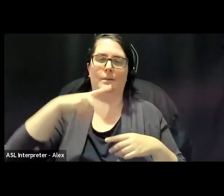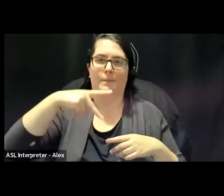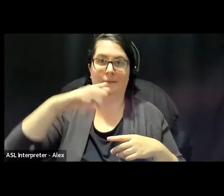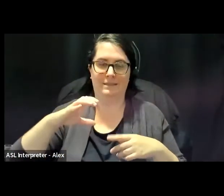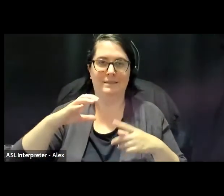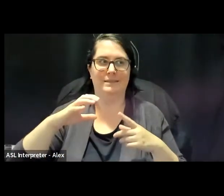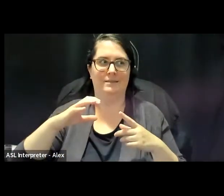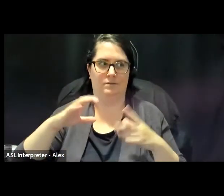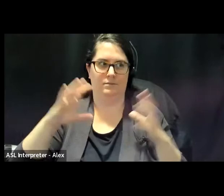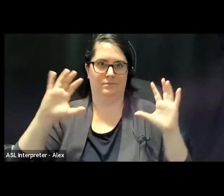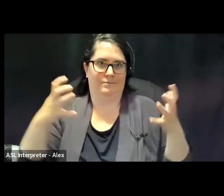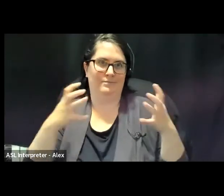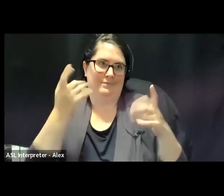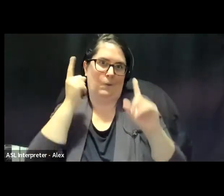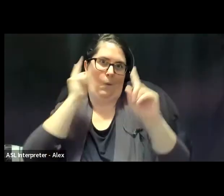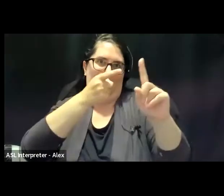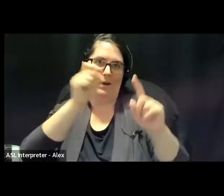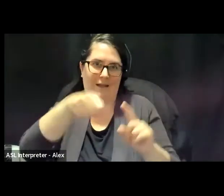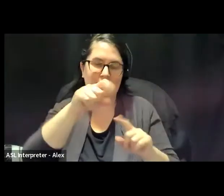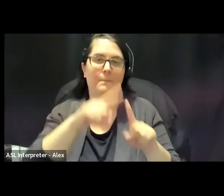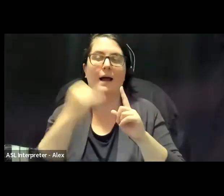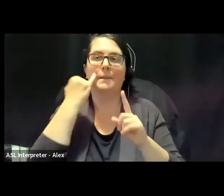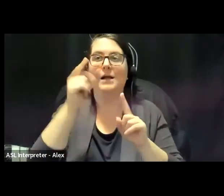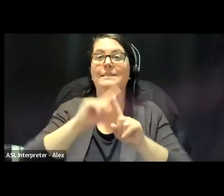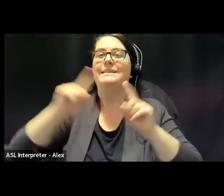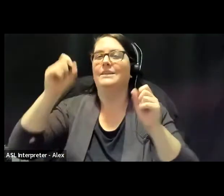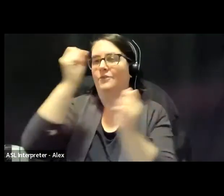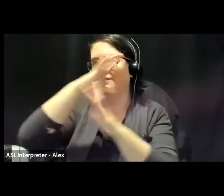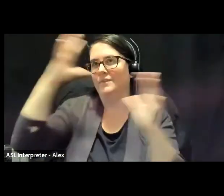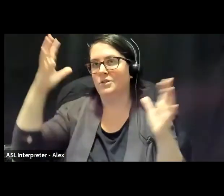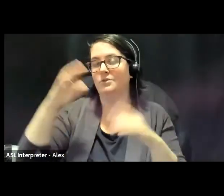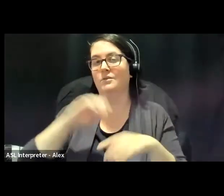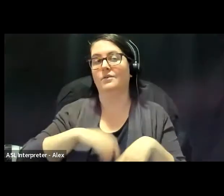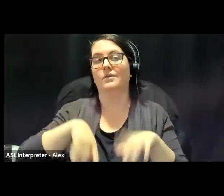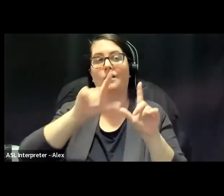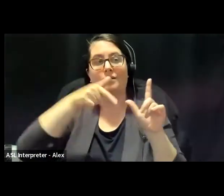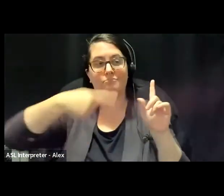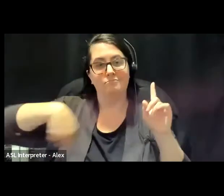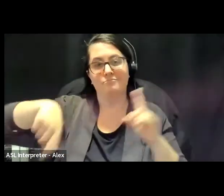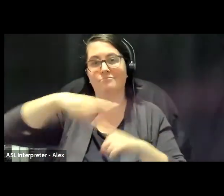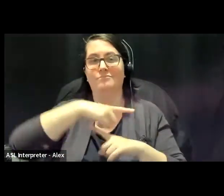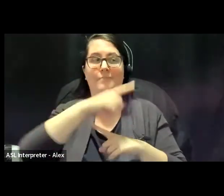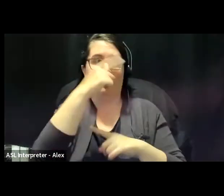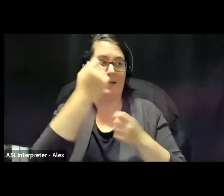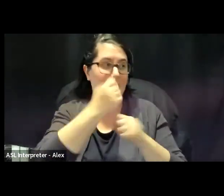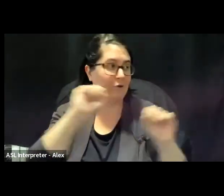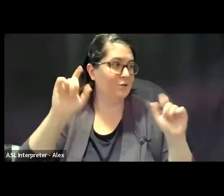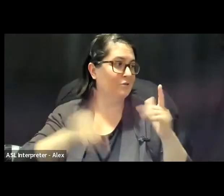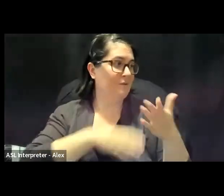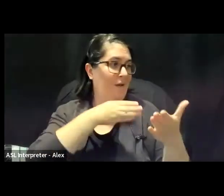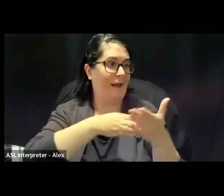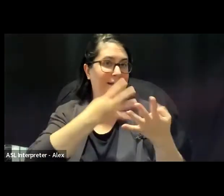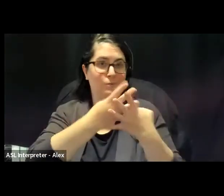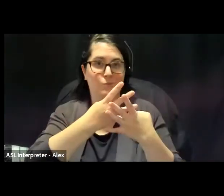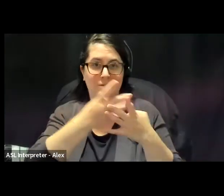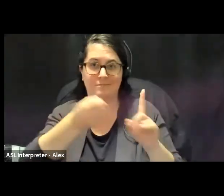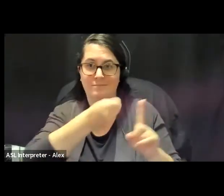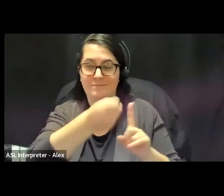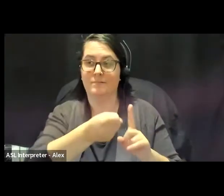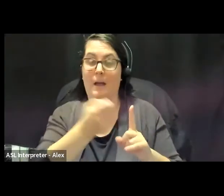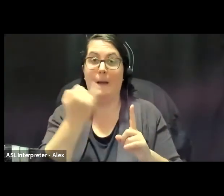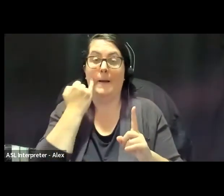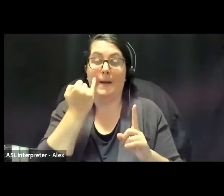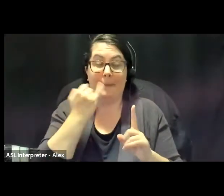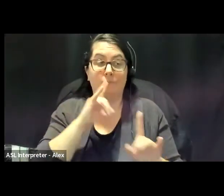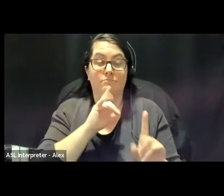imagining a different vision in which LGBTQ black liberation and anti prison movements had remained so anchored such